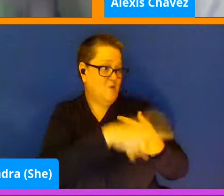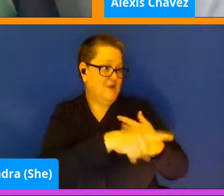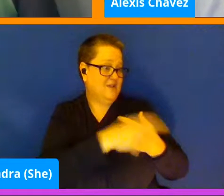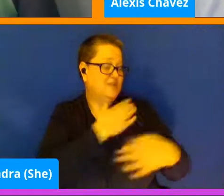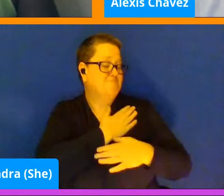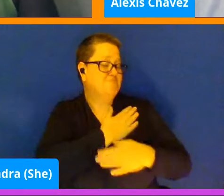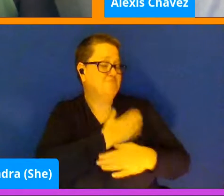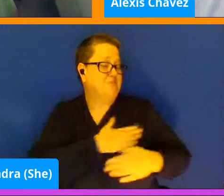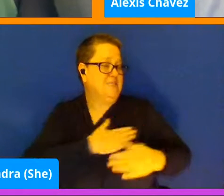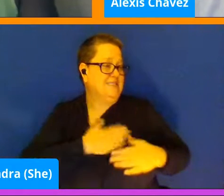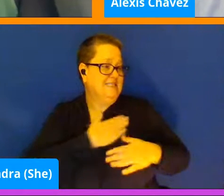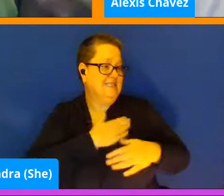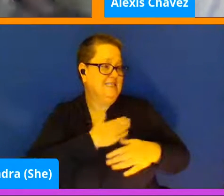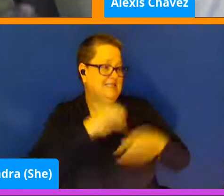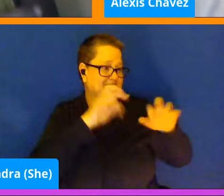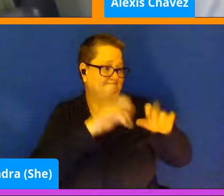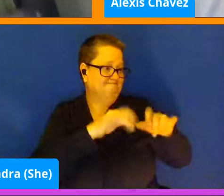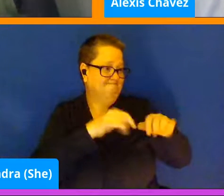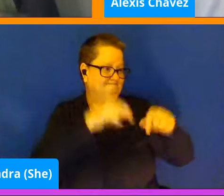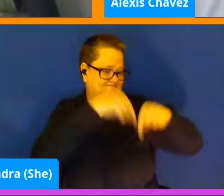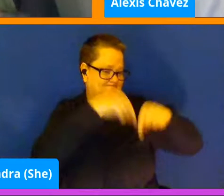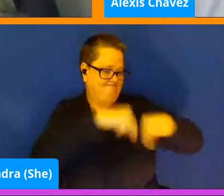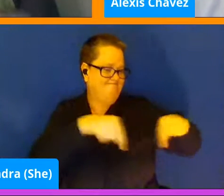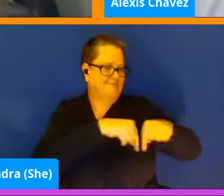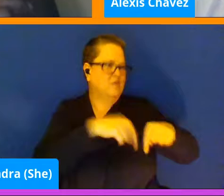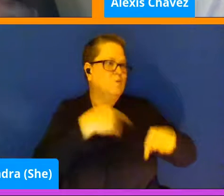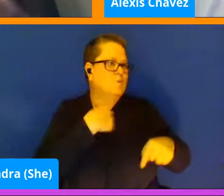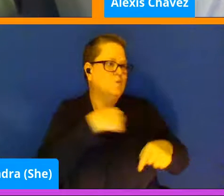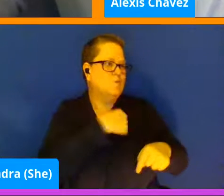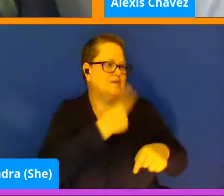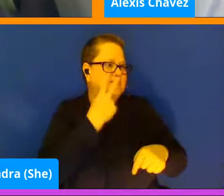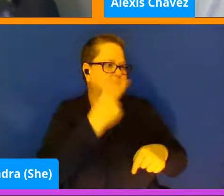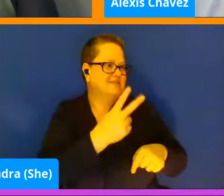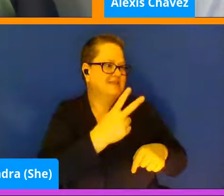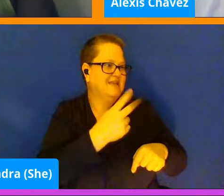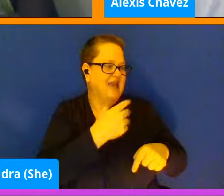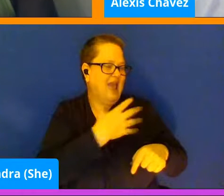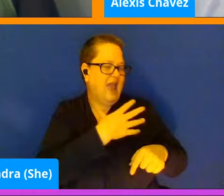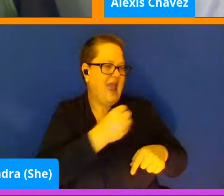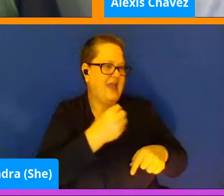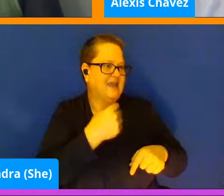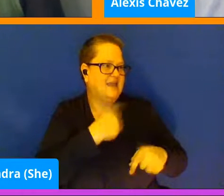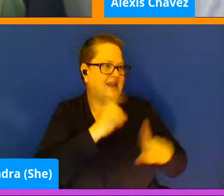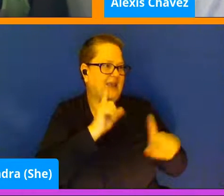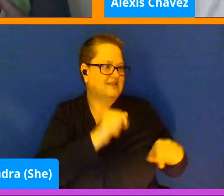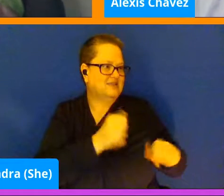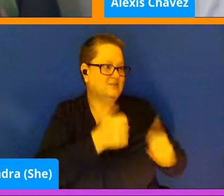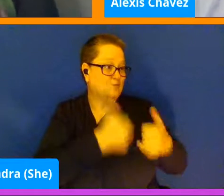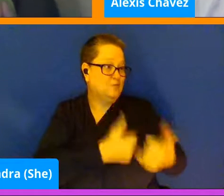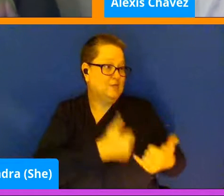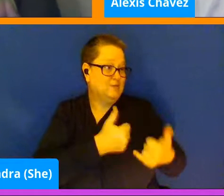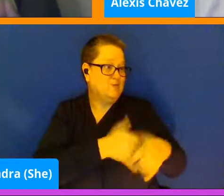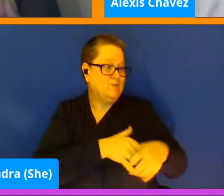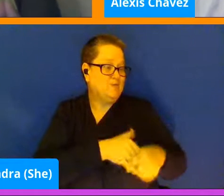in the comments and we'll see them and address them as they come up.